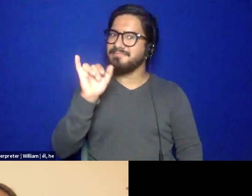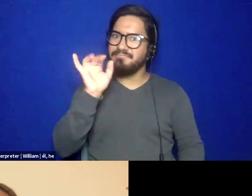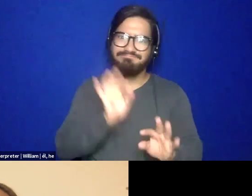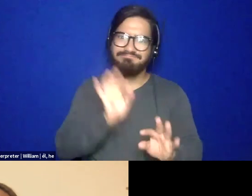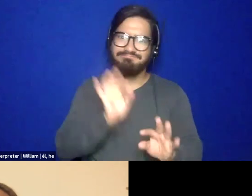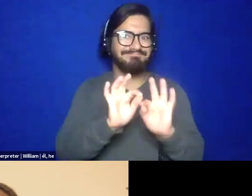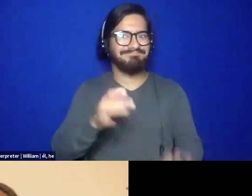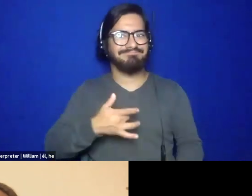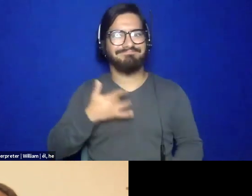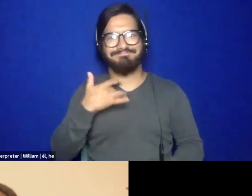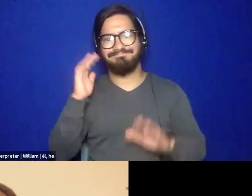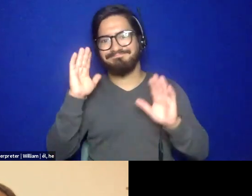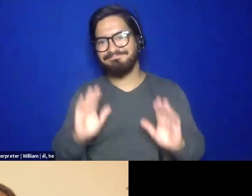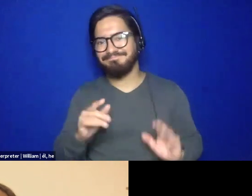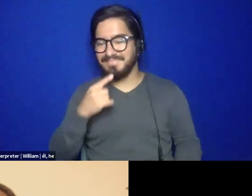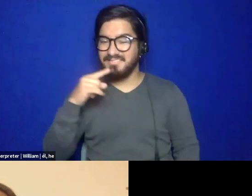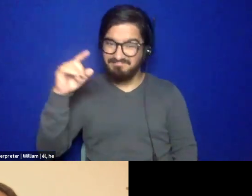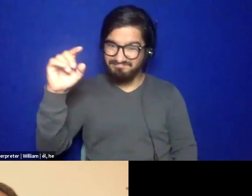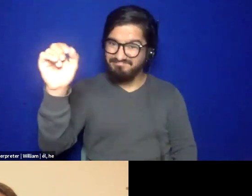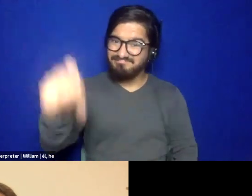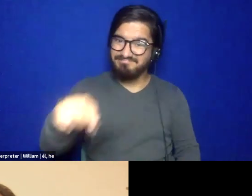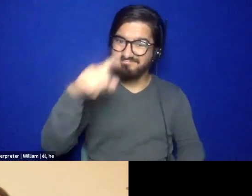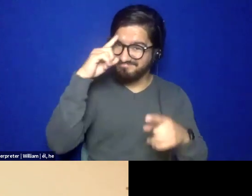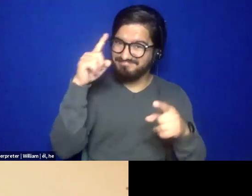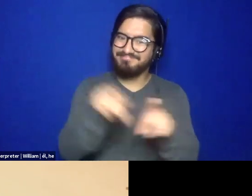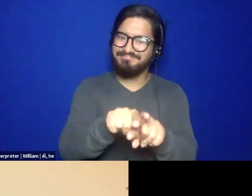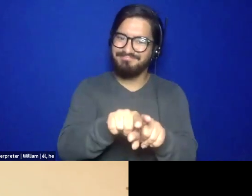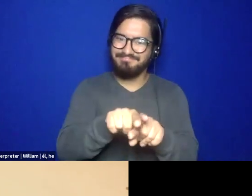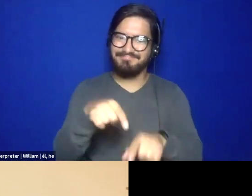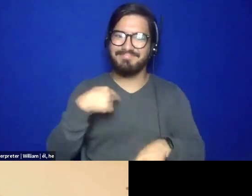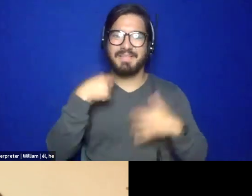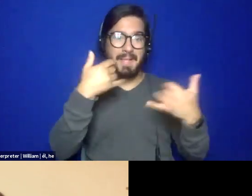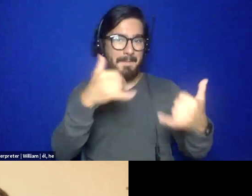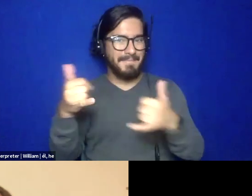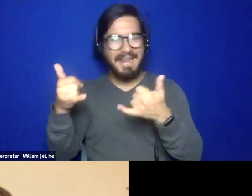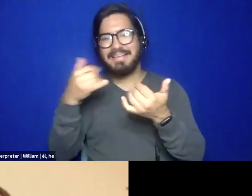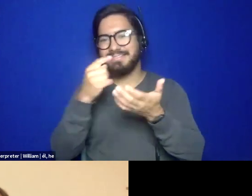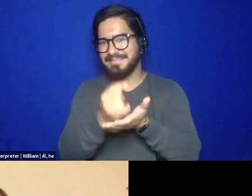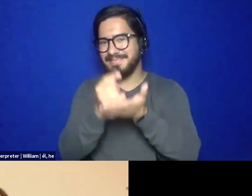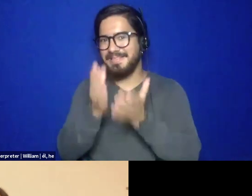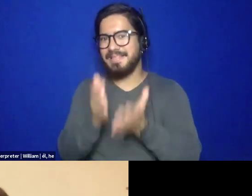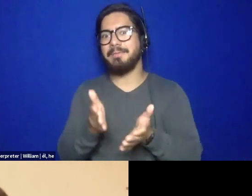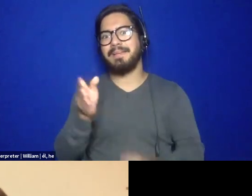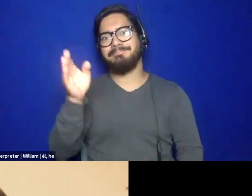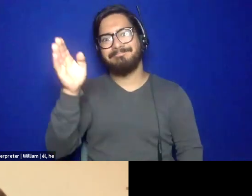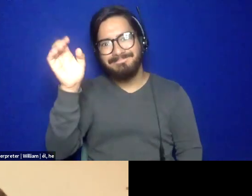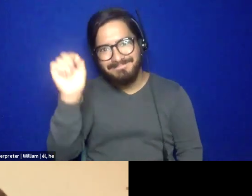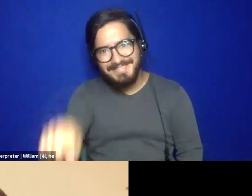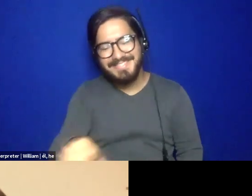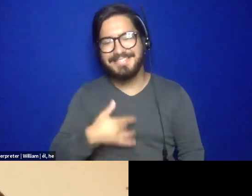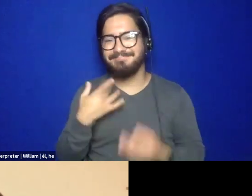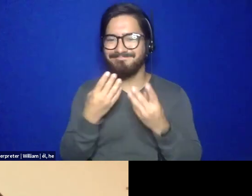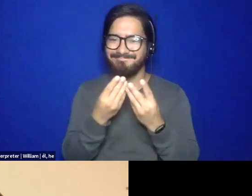I say to you, I say, um, and as a play therapist, yes, play therapy is so healing.